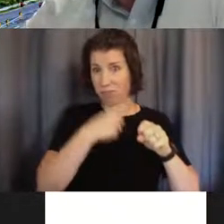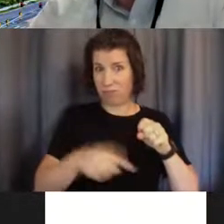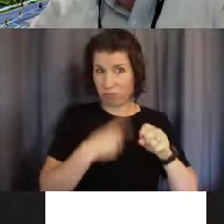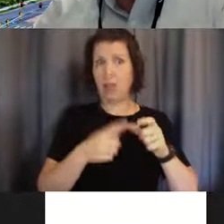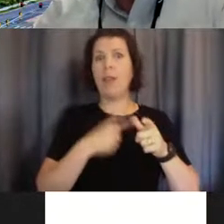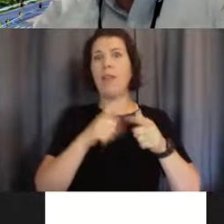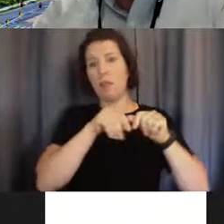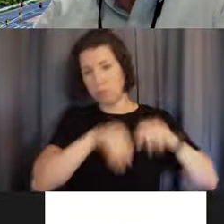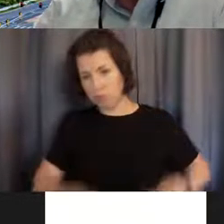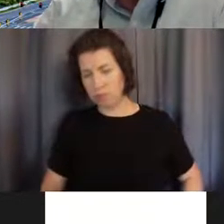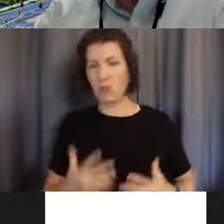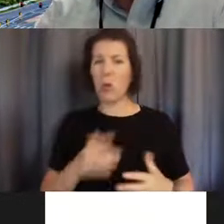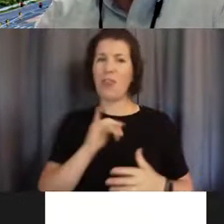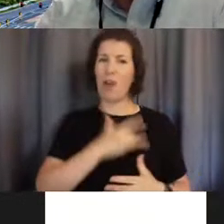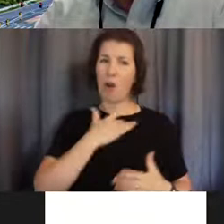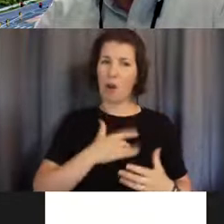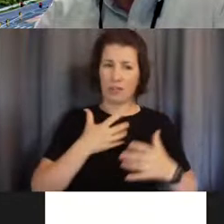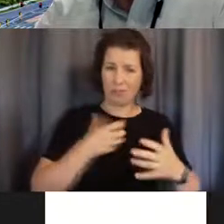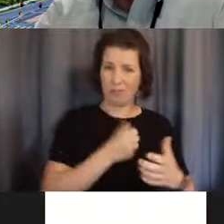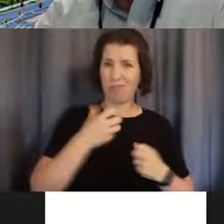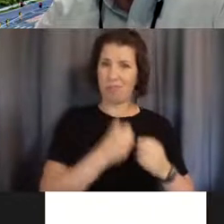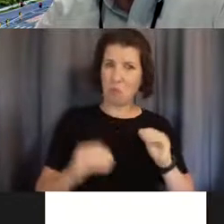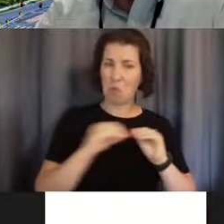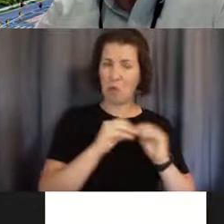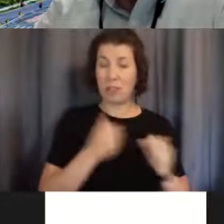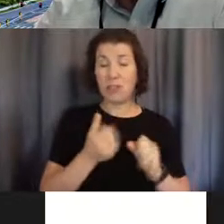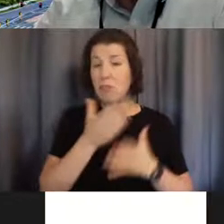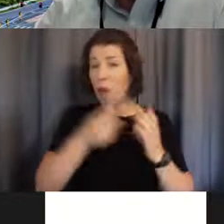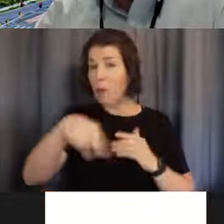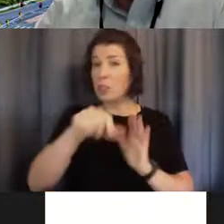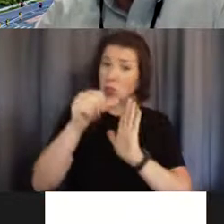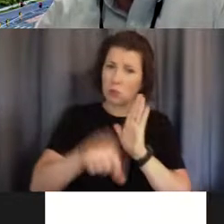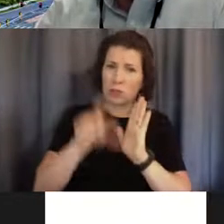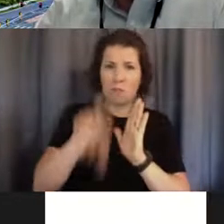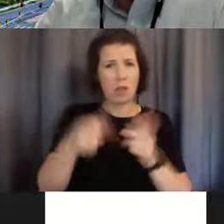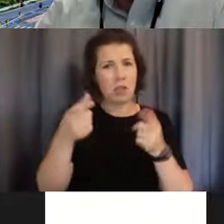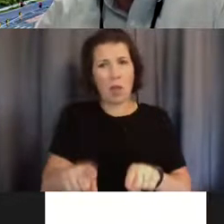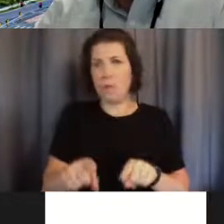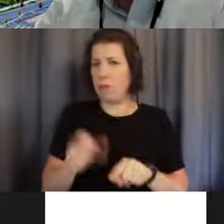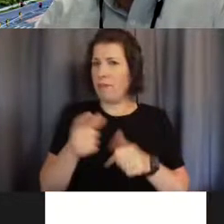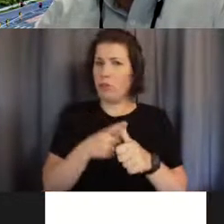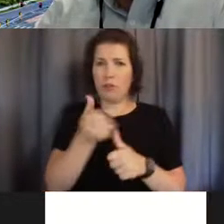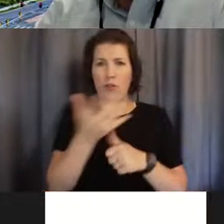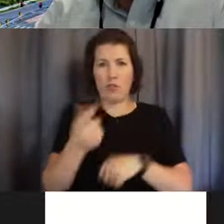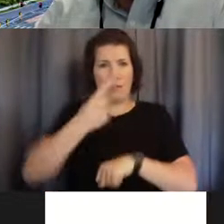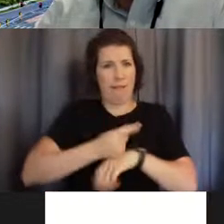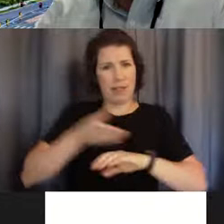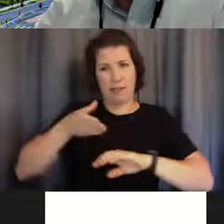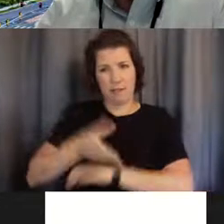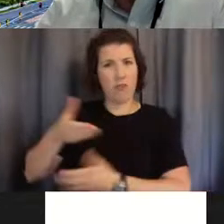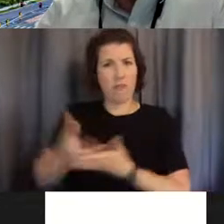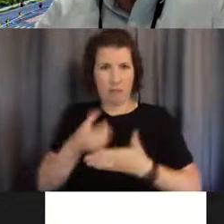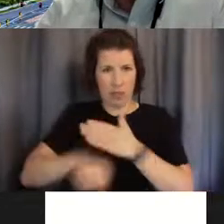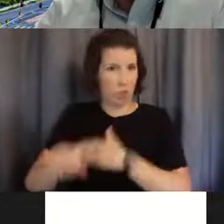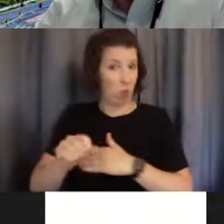body. And so some of these have to be repaired within the first few days after birth or almost